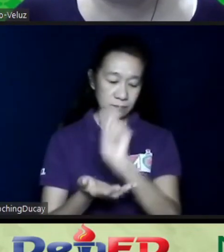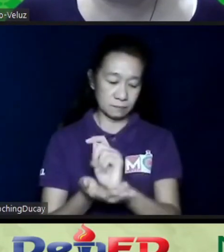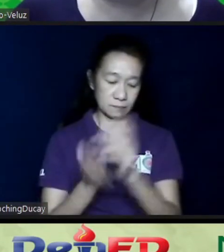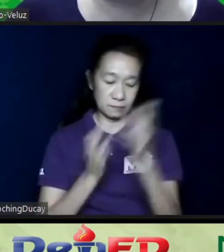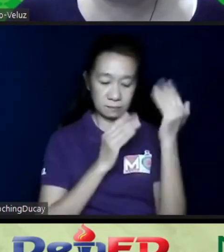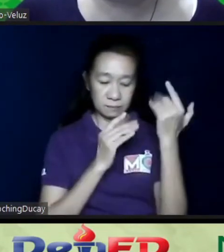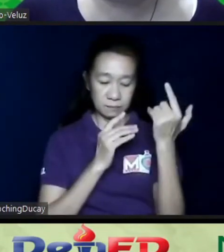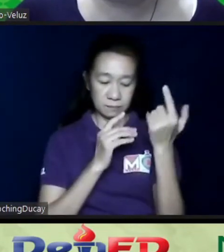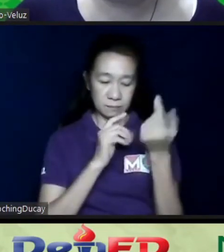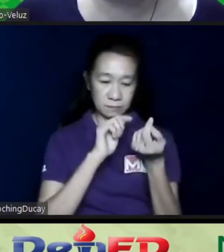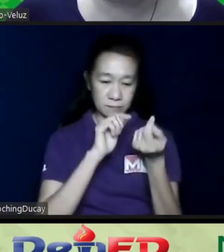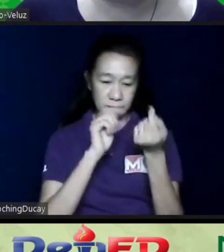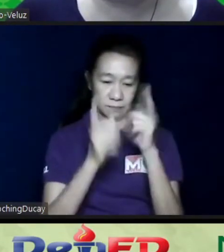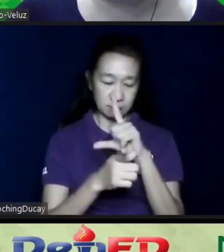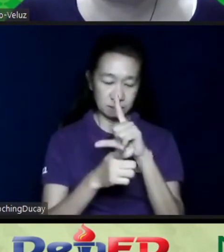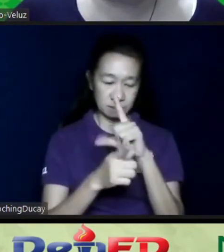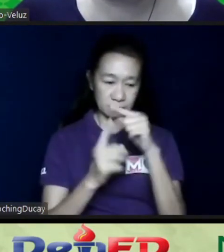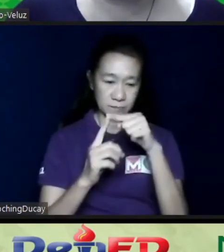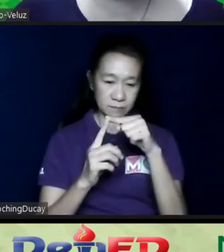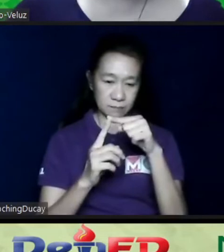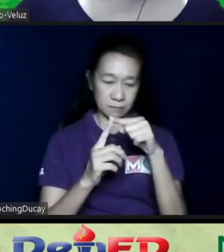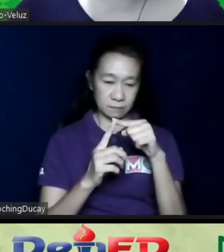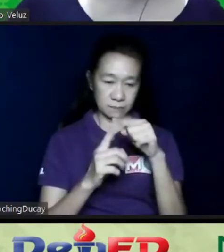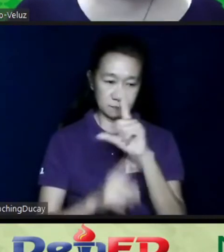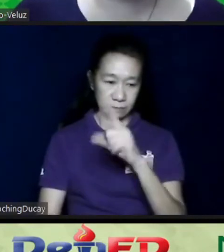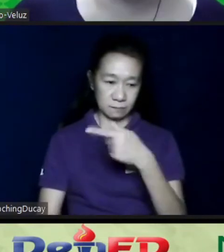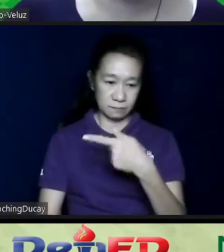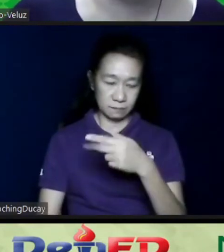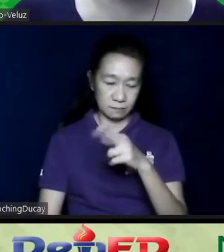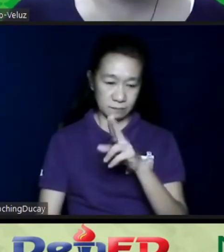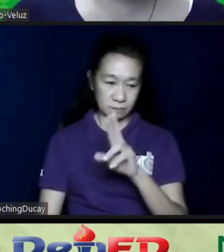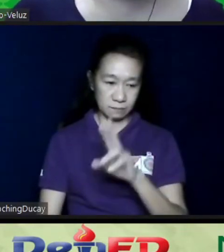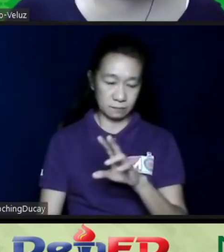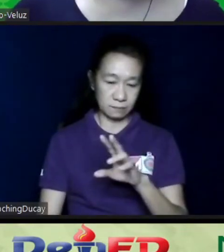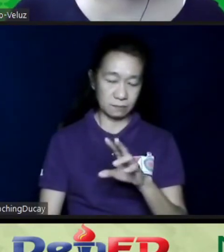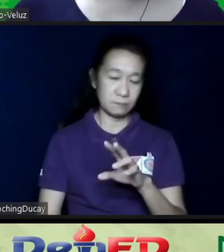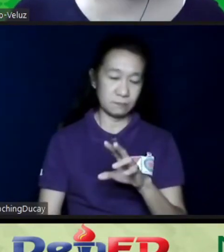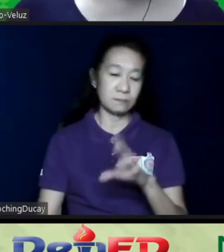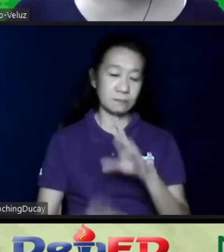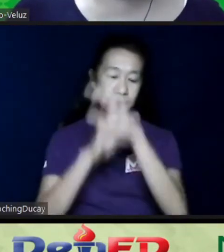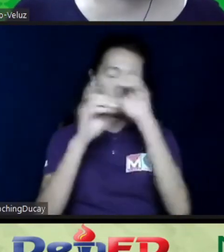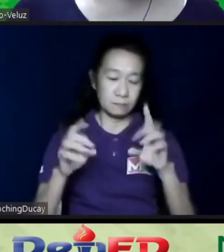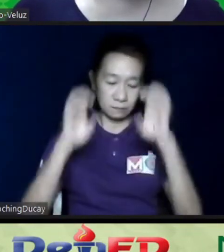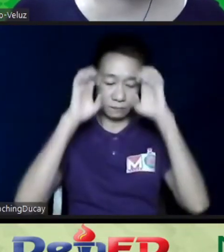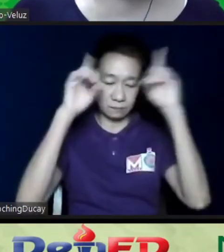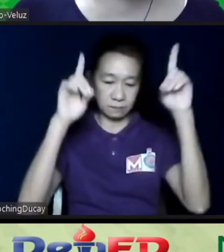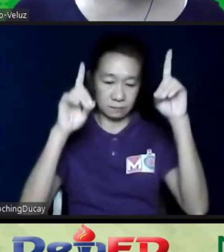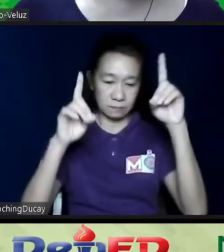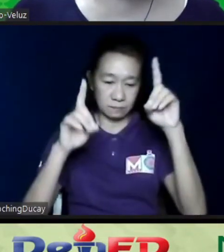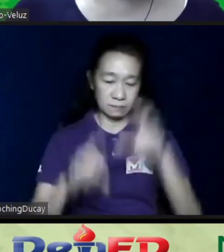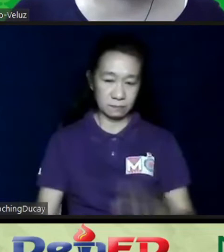would translate to the local governments and the DepEd formally